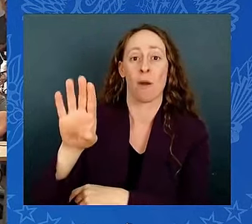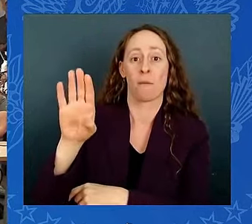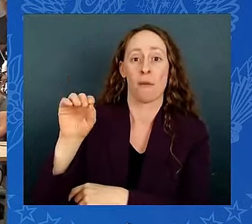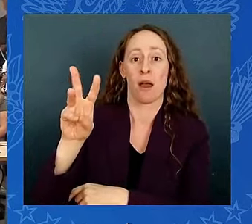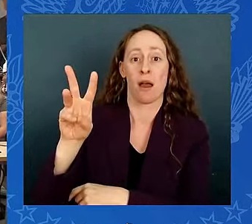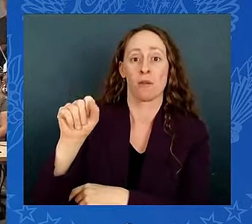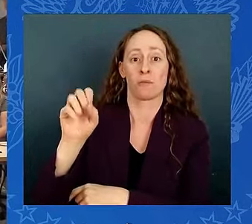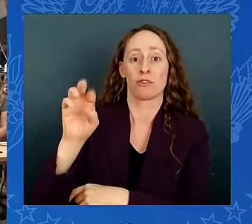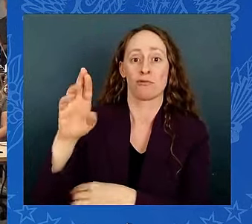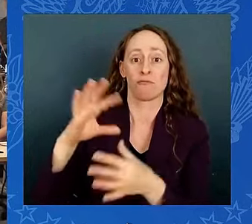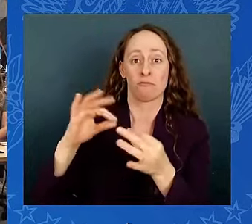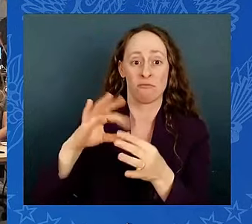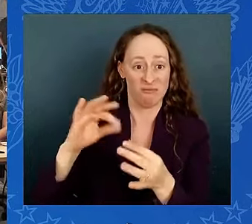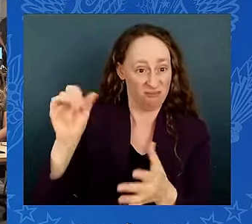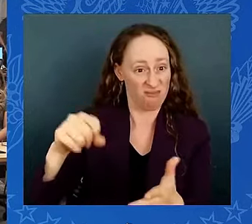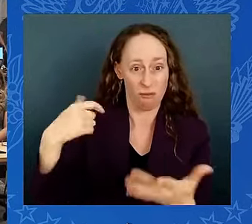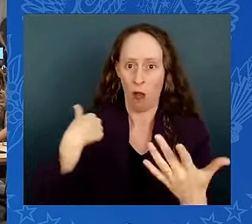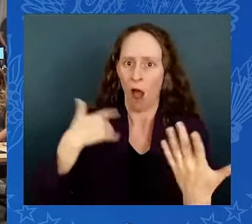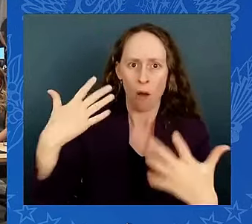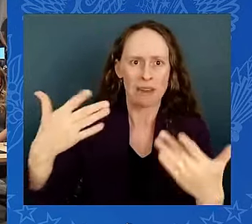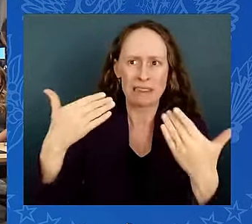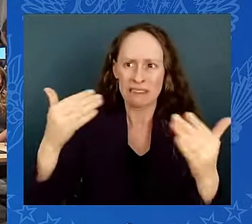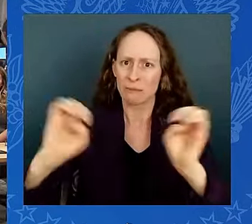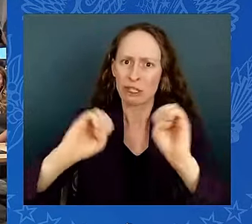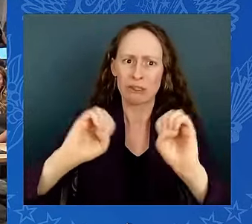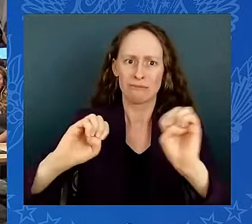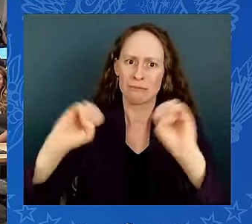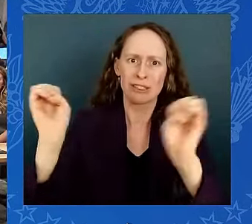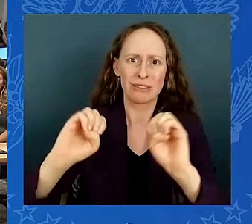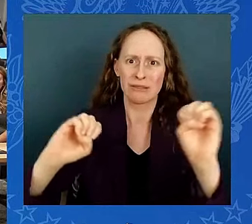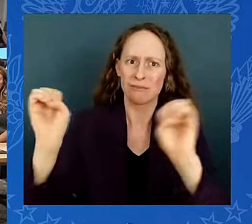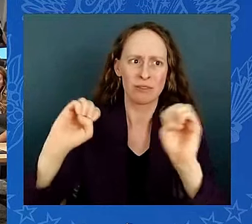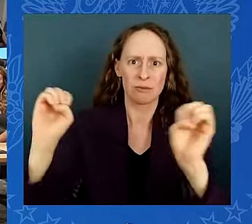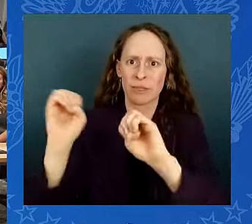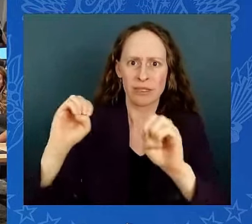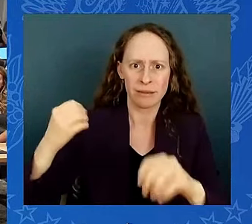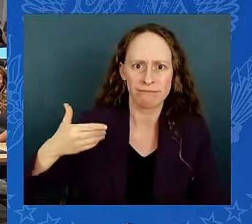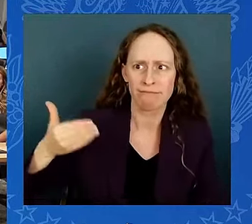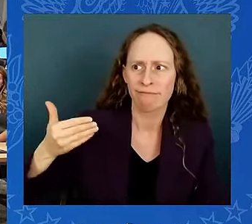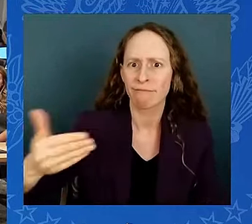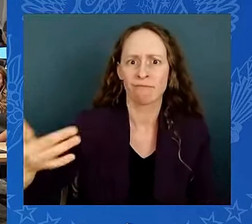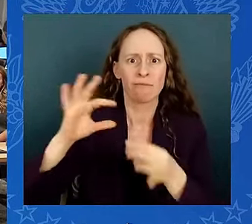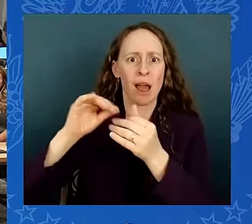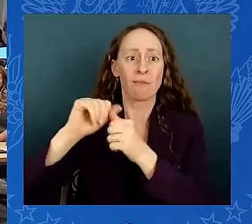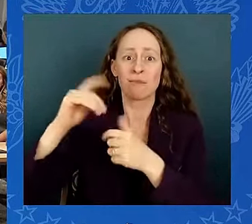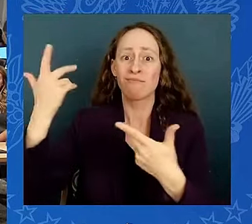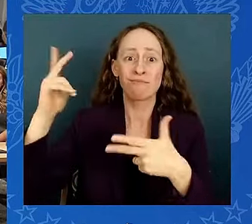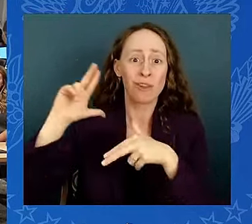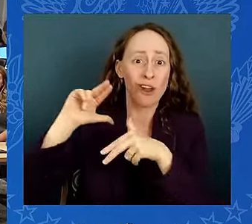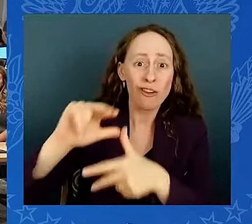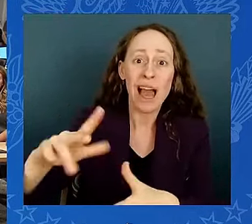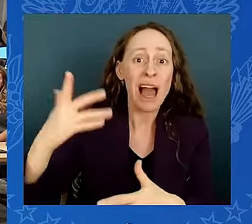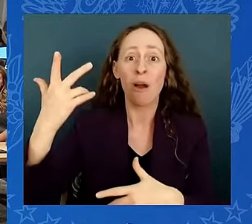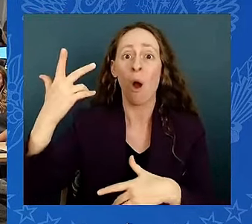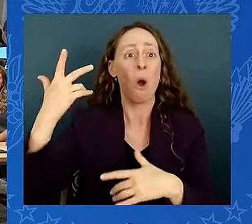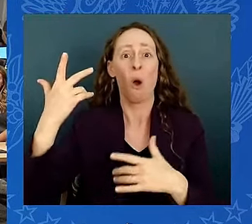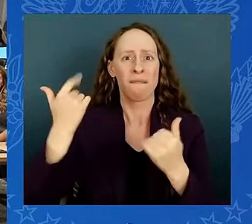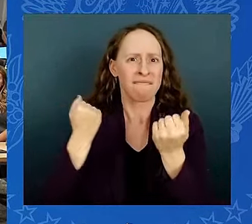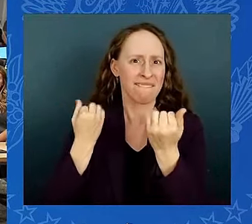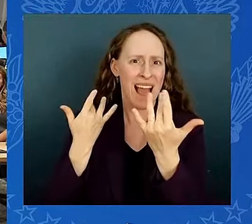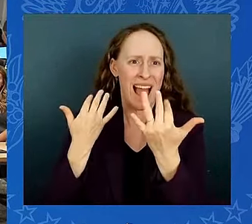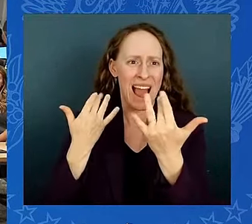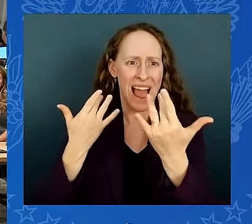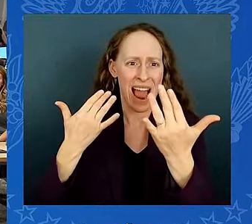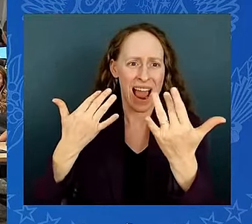ranging from heat waves and hurricanes to hazardous air quality incidents because of wildfires. Without the support of dozens of district and federal